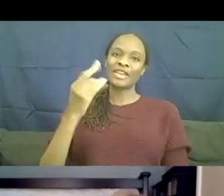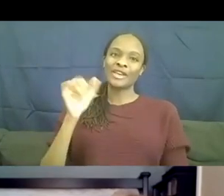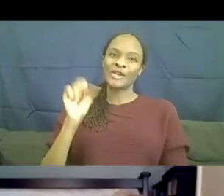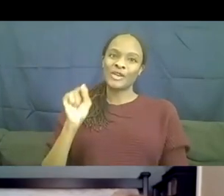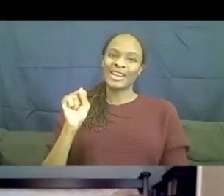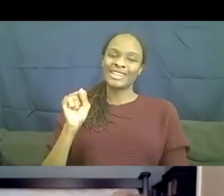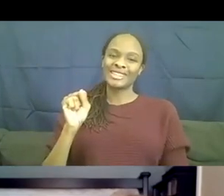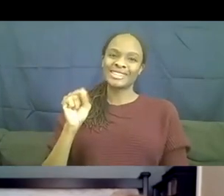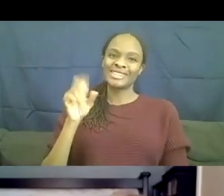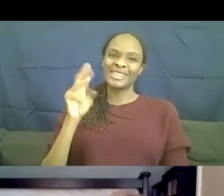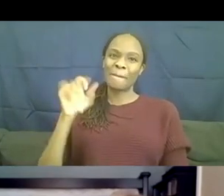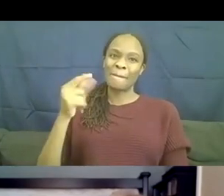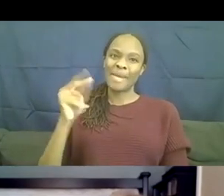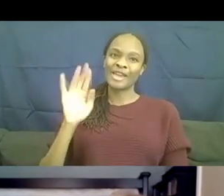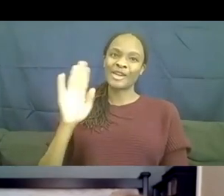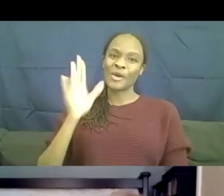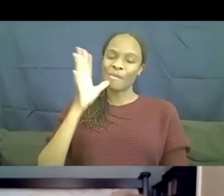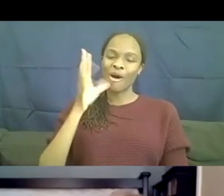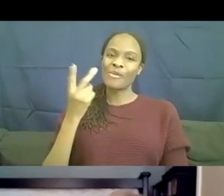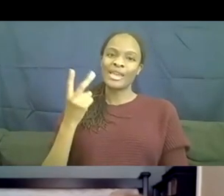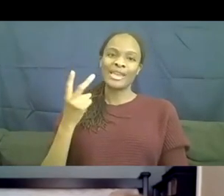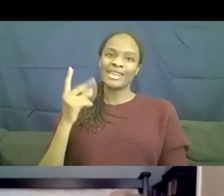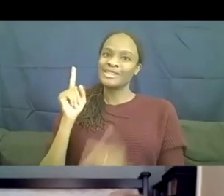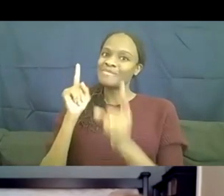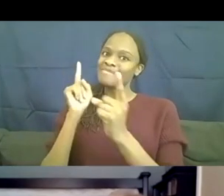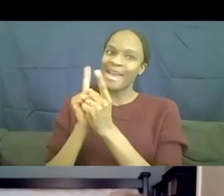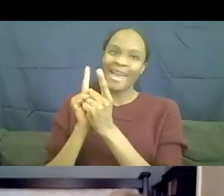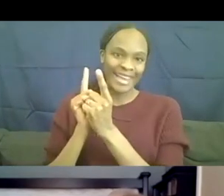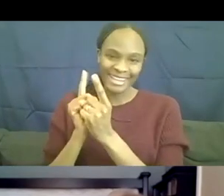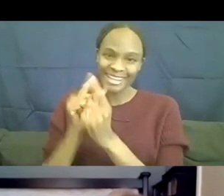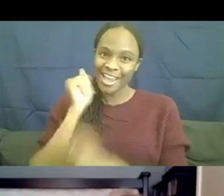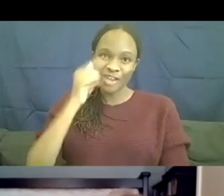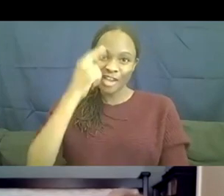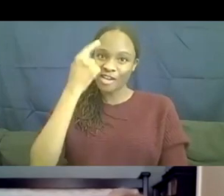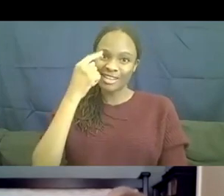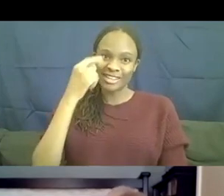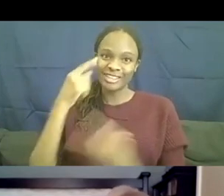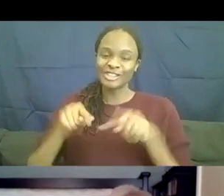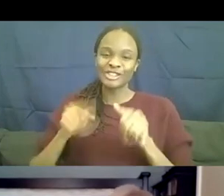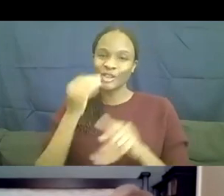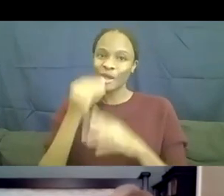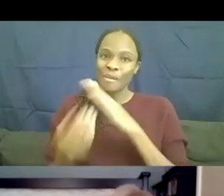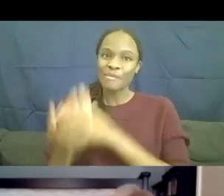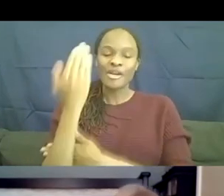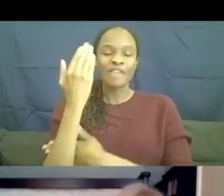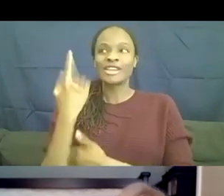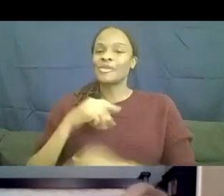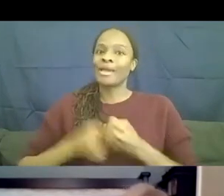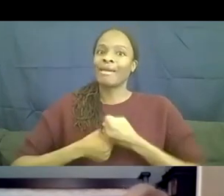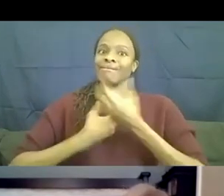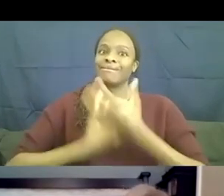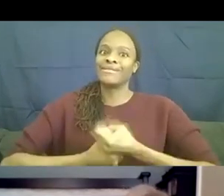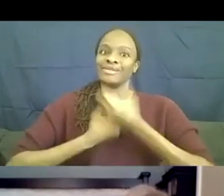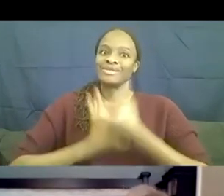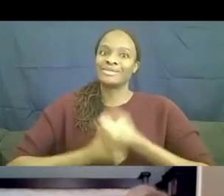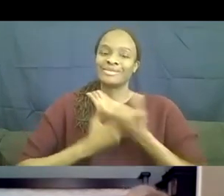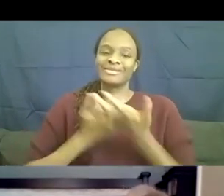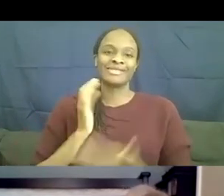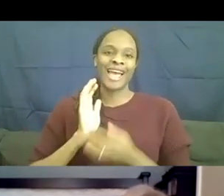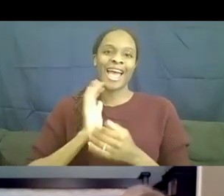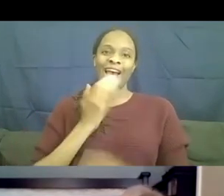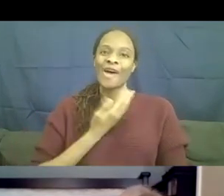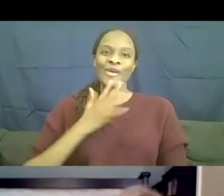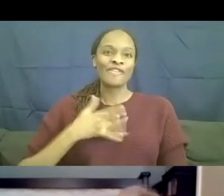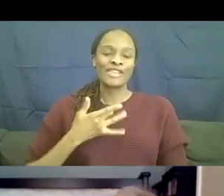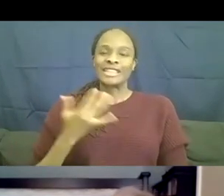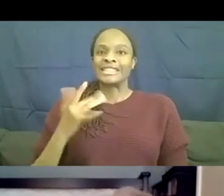for breakfast and we just let all our feelings out of how we felt and how nervous we were and whether they were going to